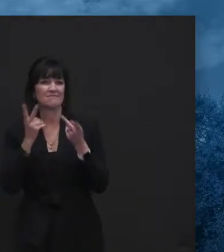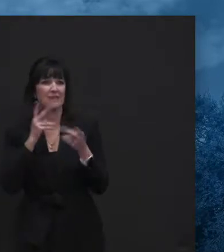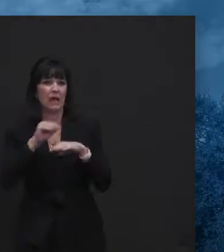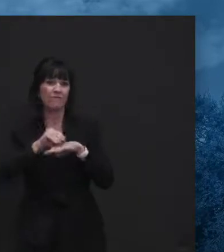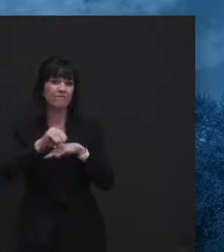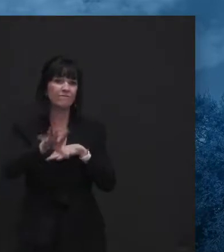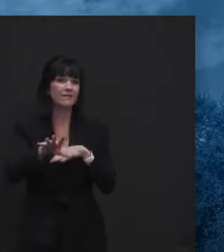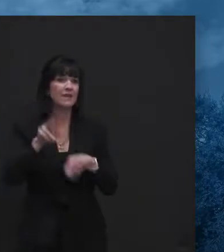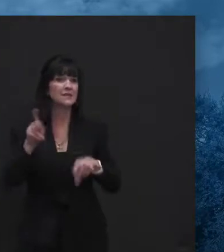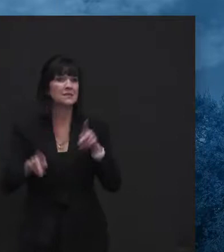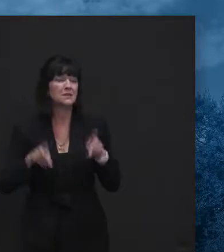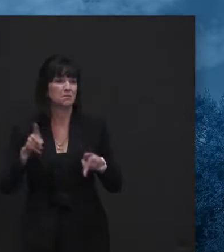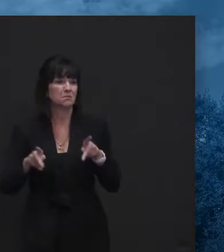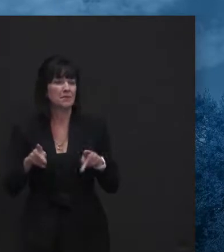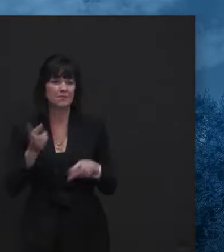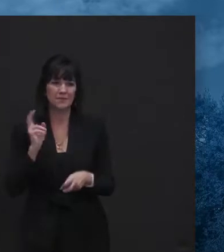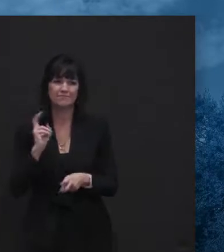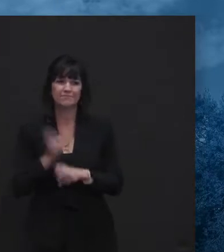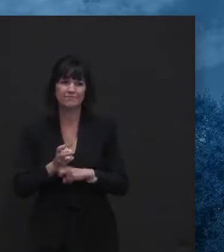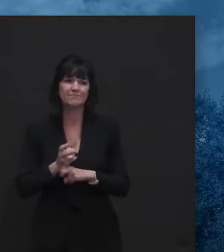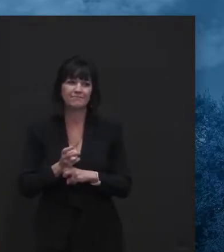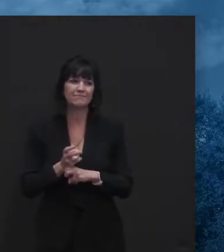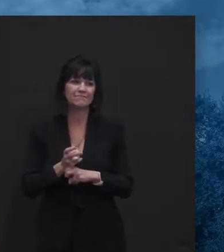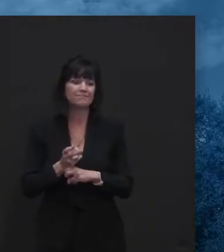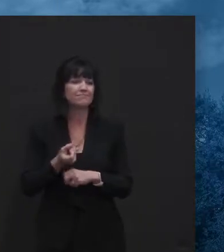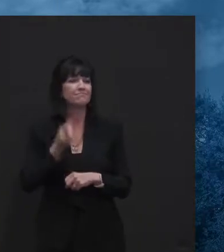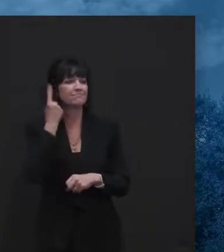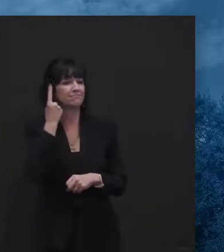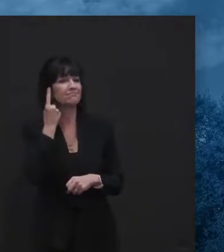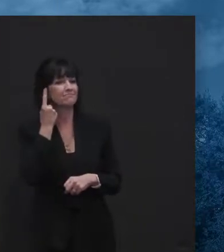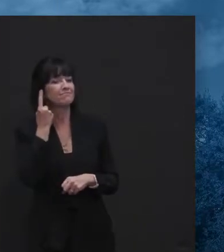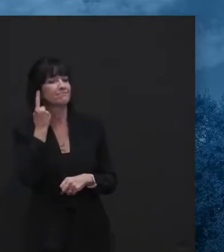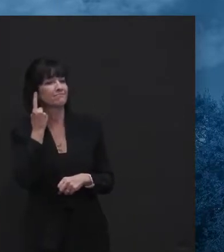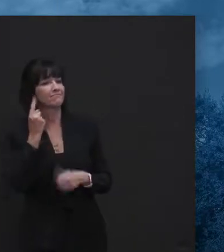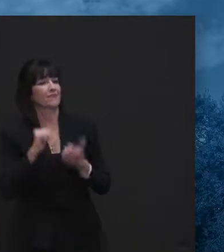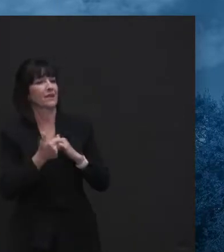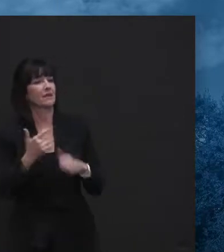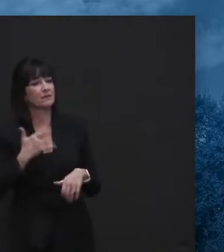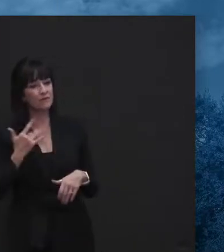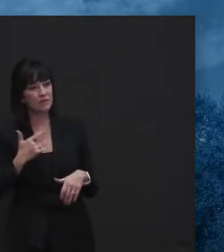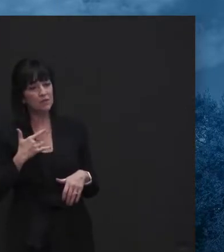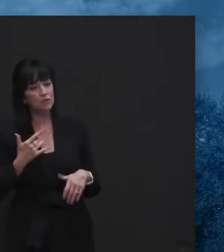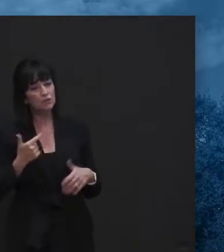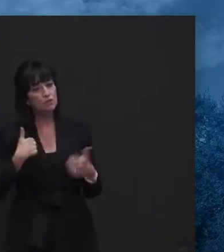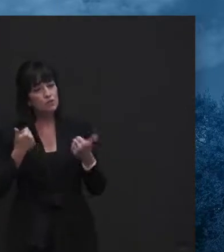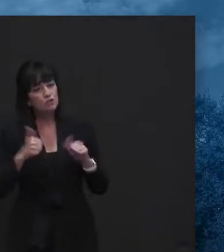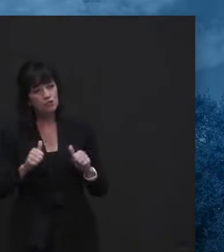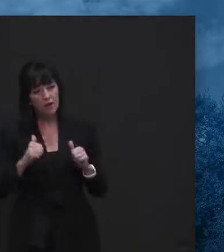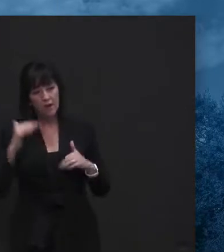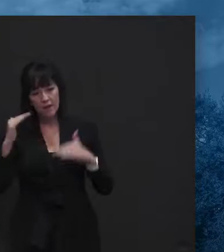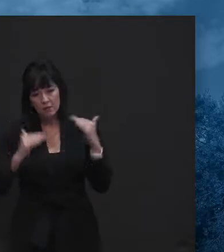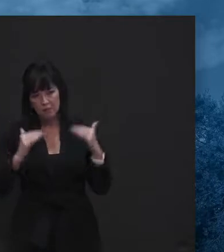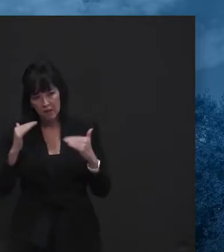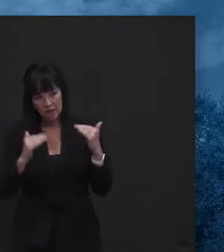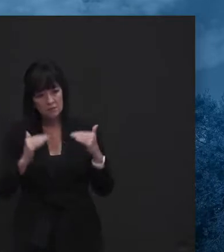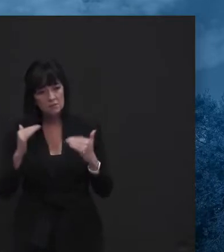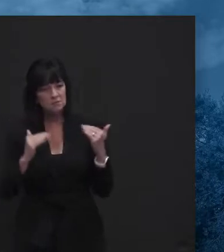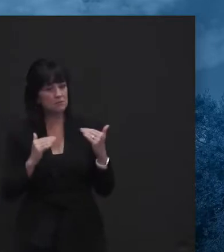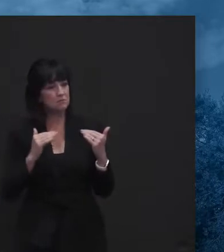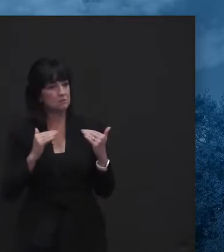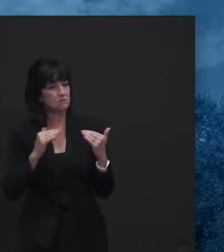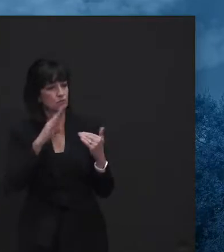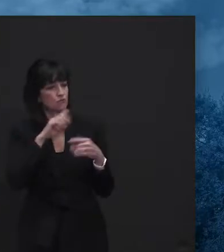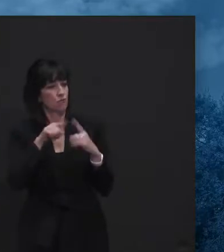want to try to balance all those things out and think about the impact of, of people when we restrict